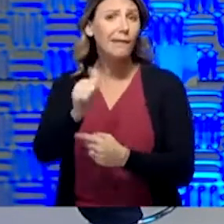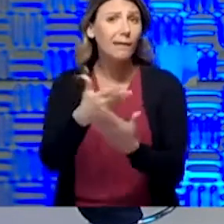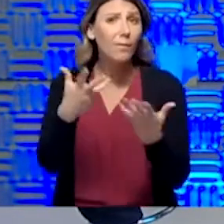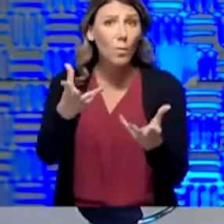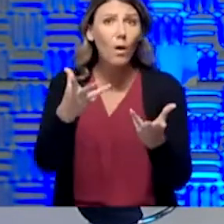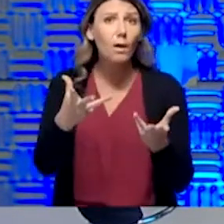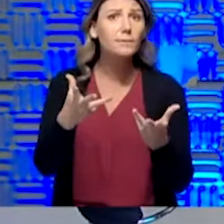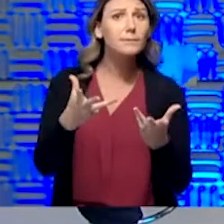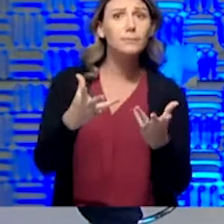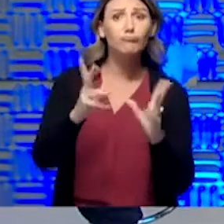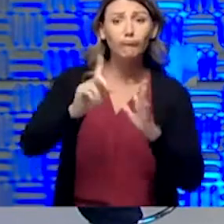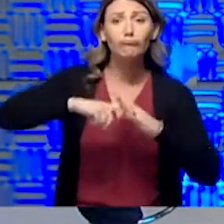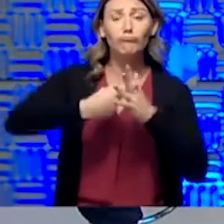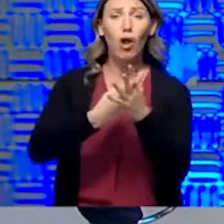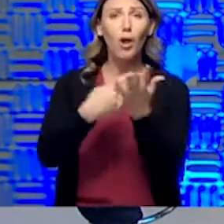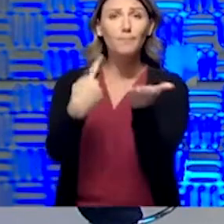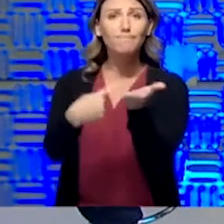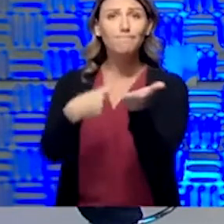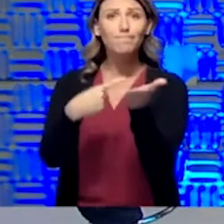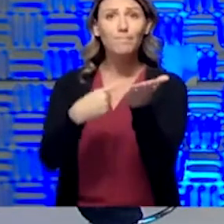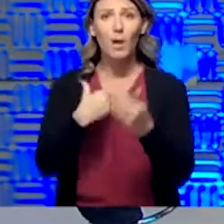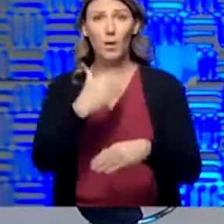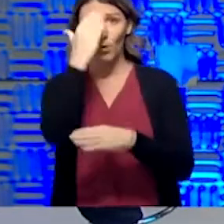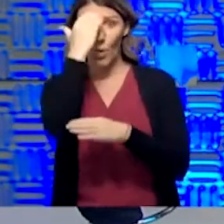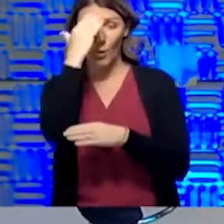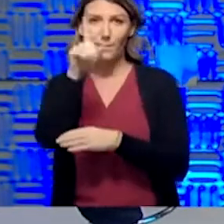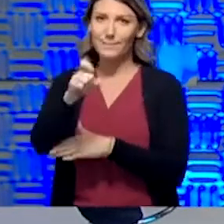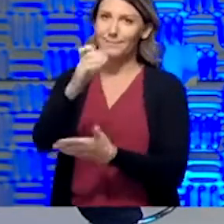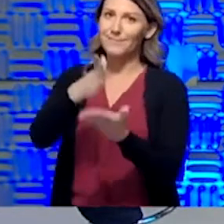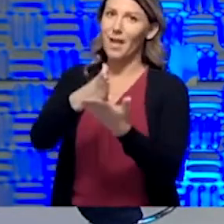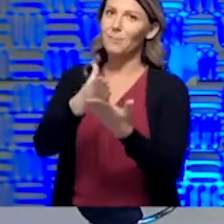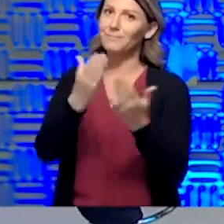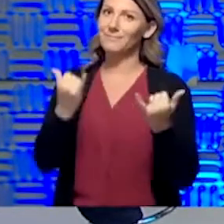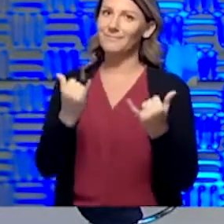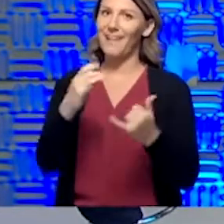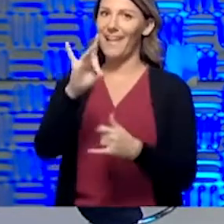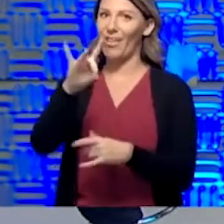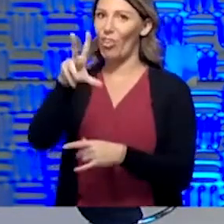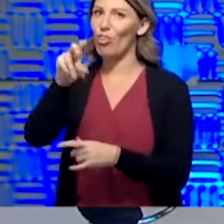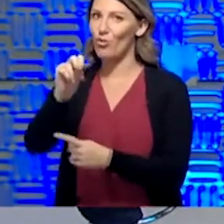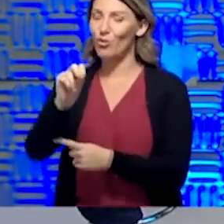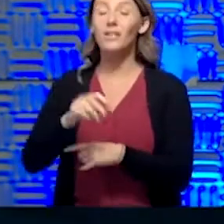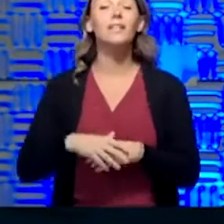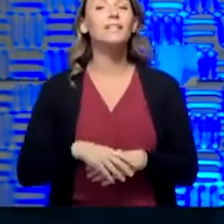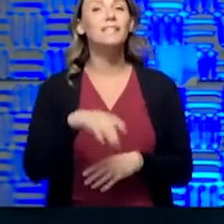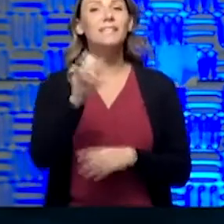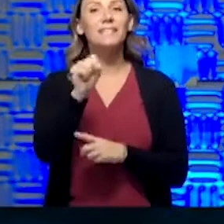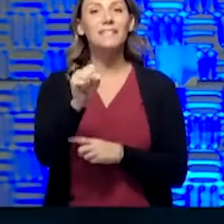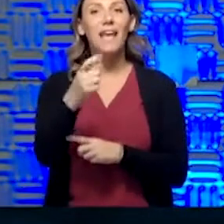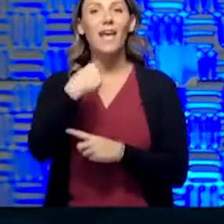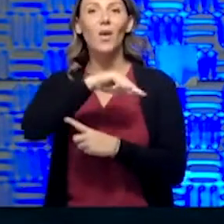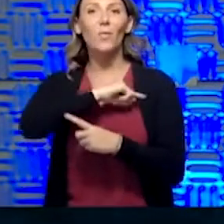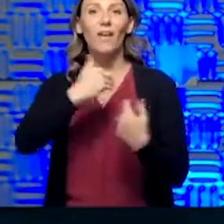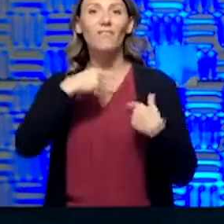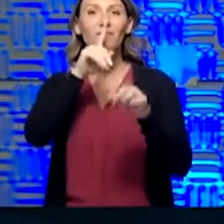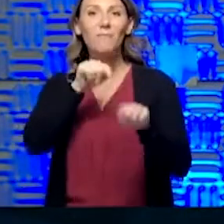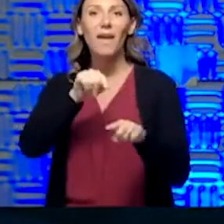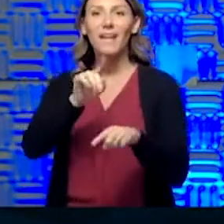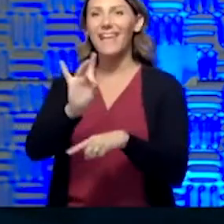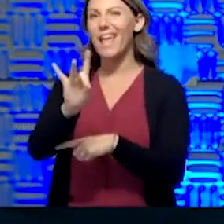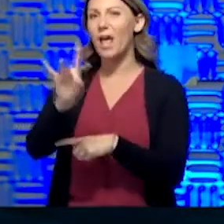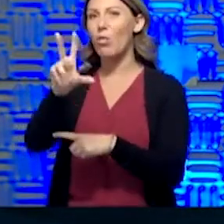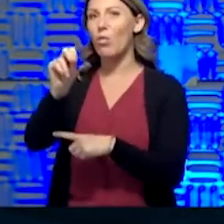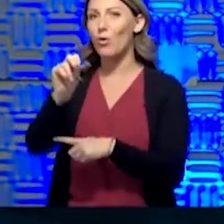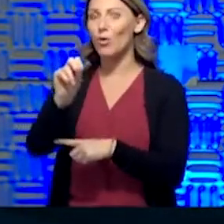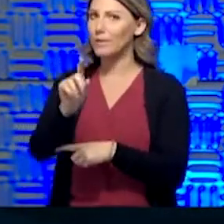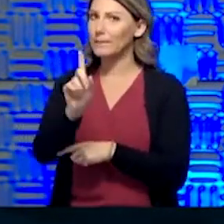acknowledging I know you have a hard stop today at 830. Yeah. Yeah, we have incident command at 830, and that's kind of a